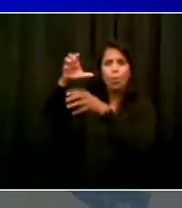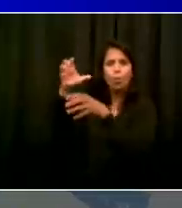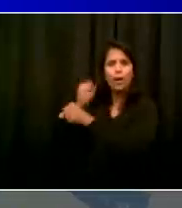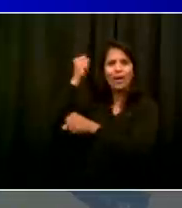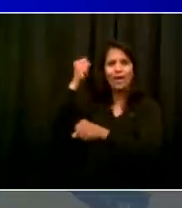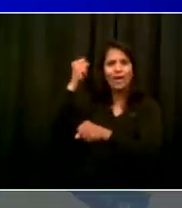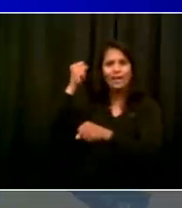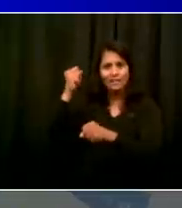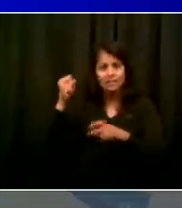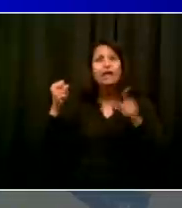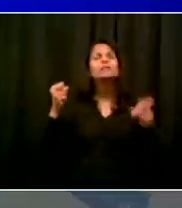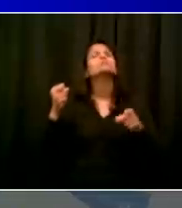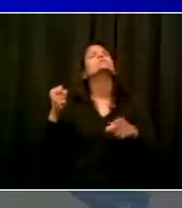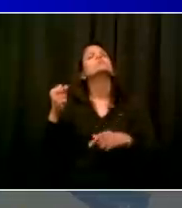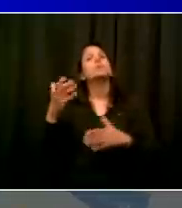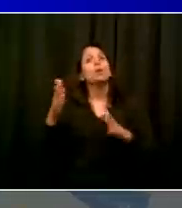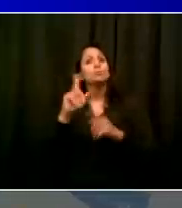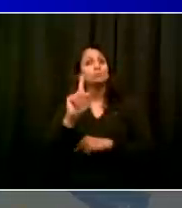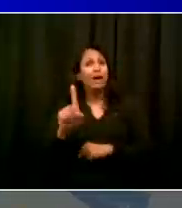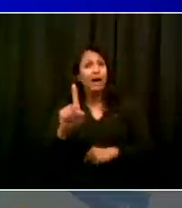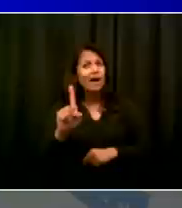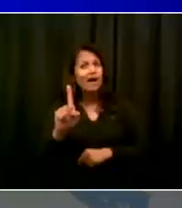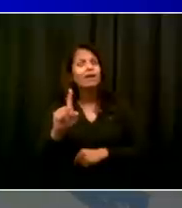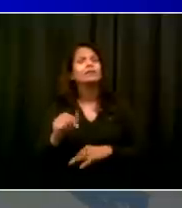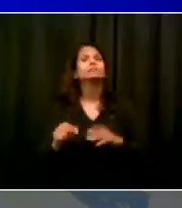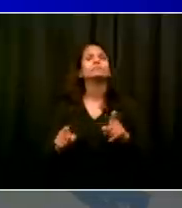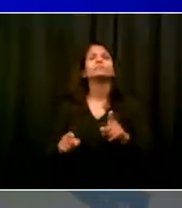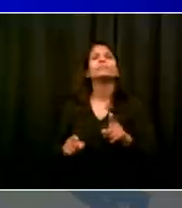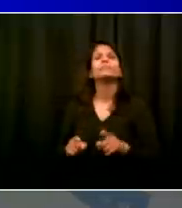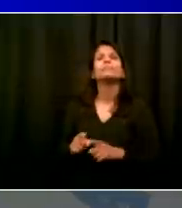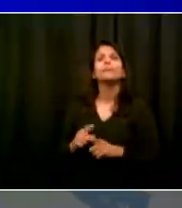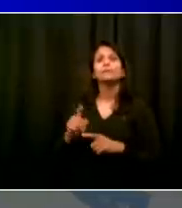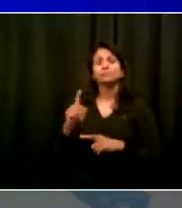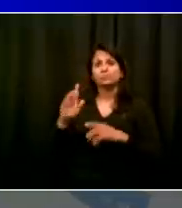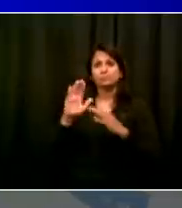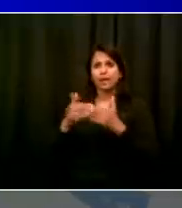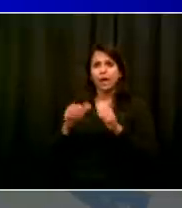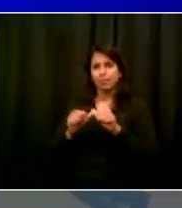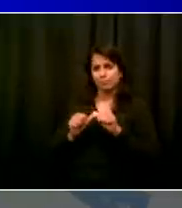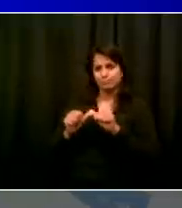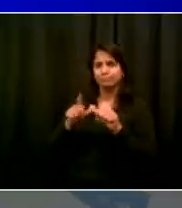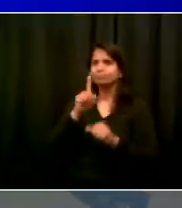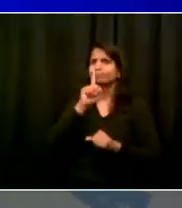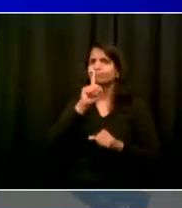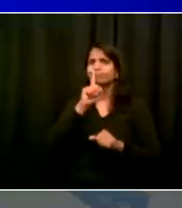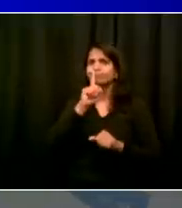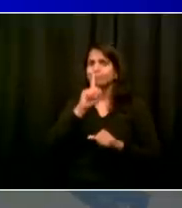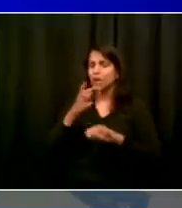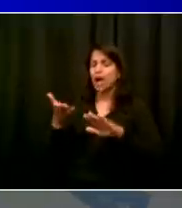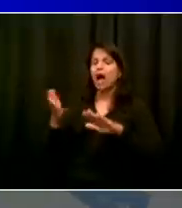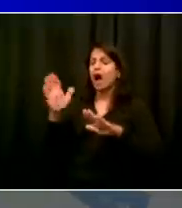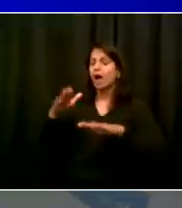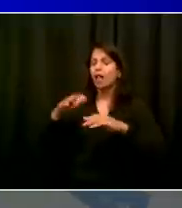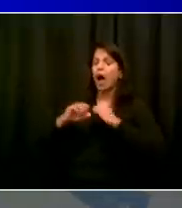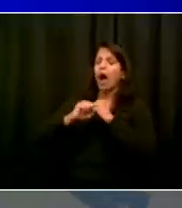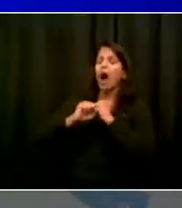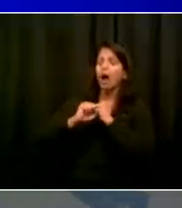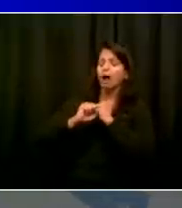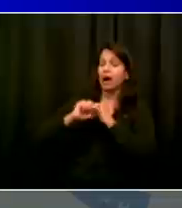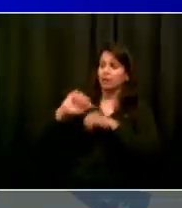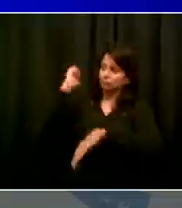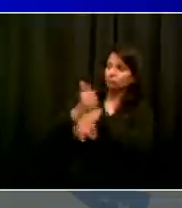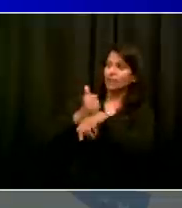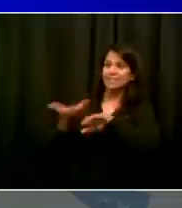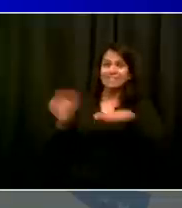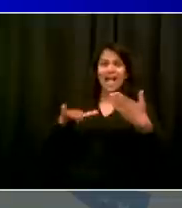Right now, New York City has a 60.8% response rate, 60.8%. That's